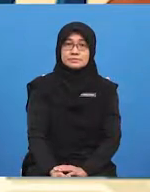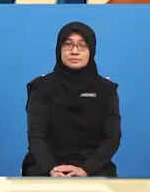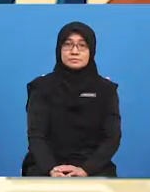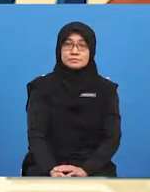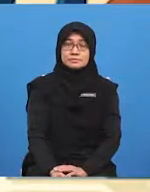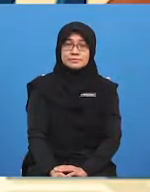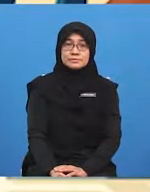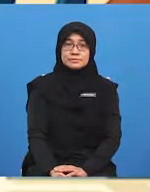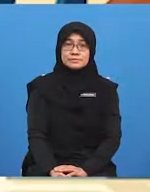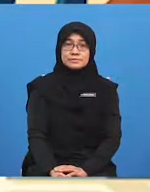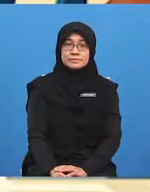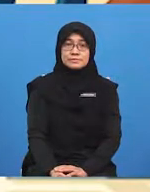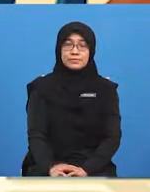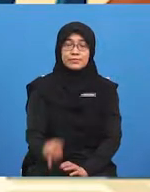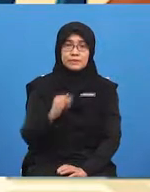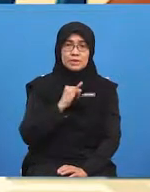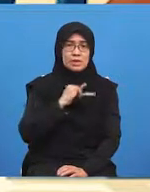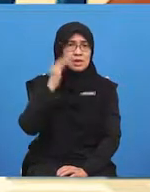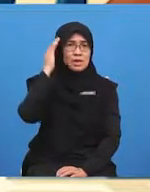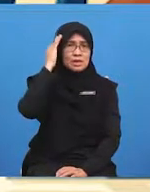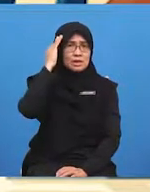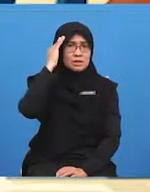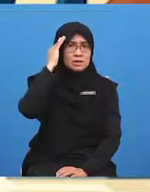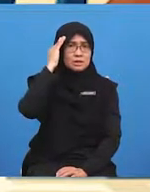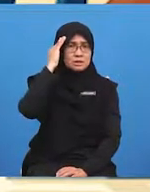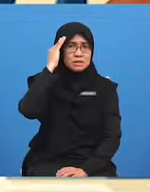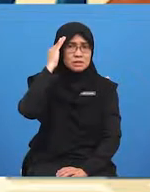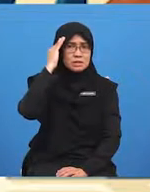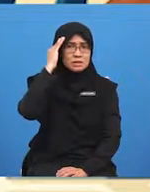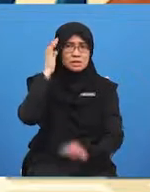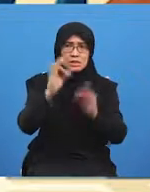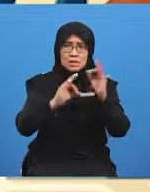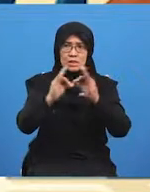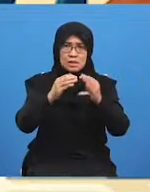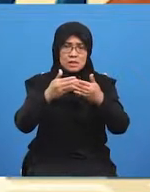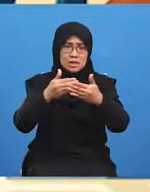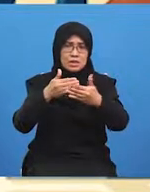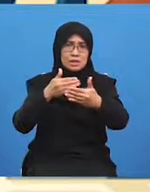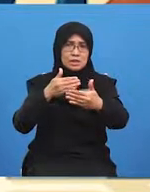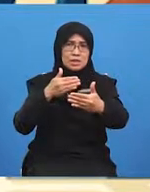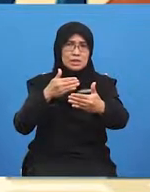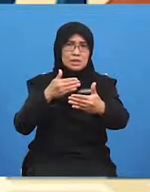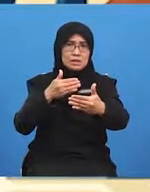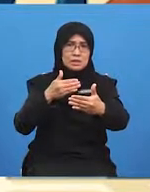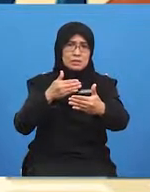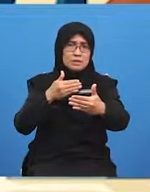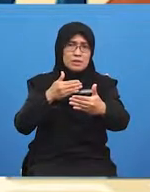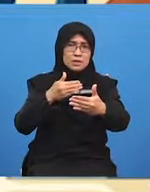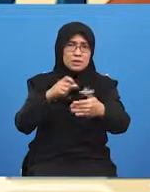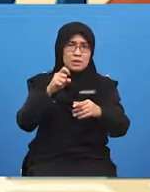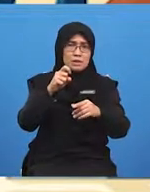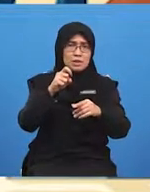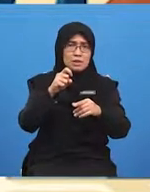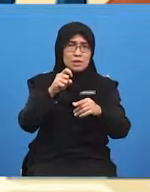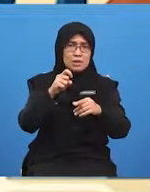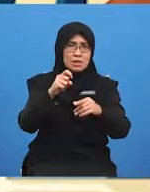rita i think if we're a little bit further back we need a bigger underarm throw it's